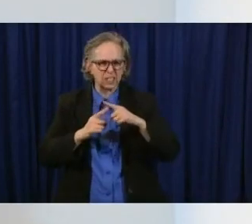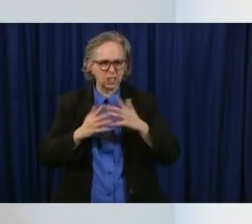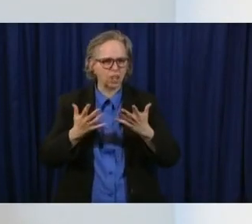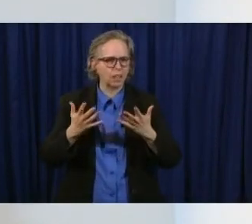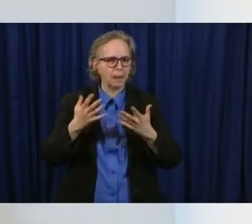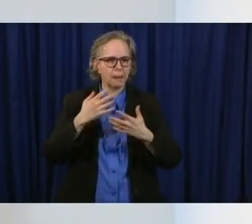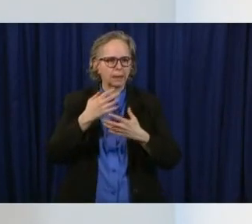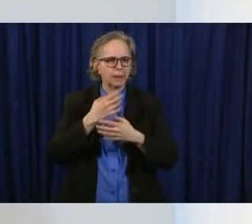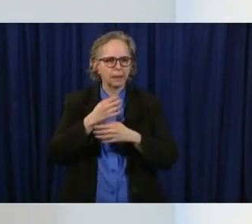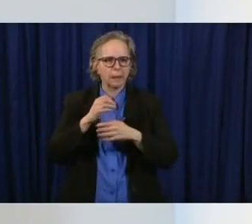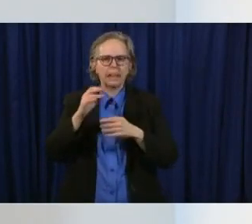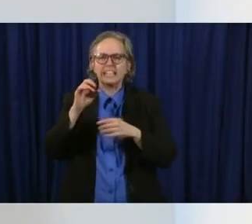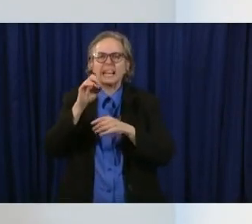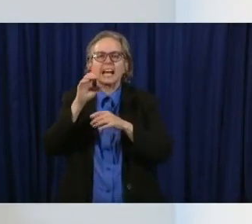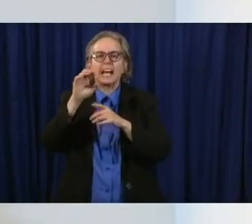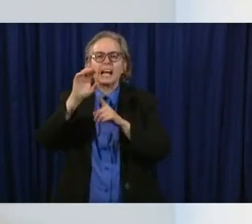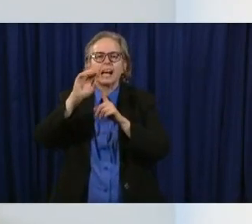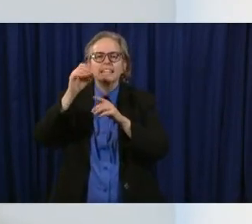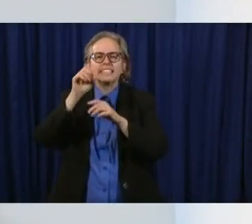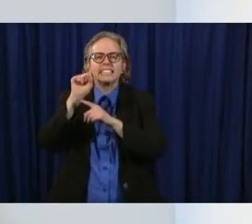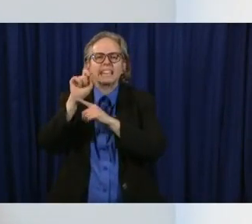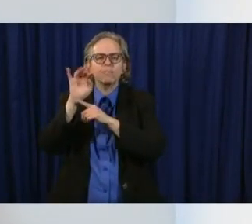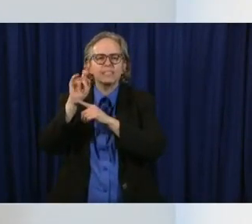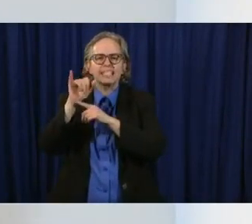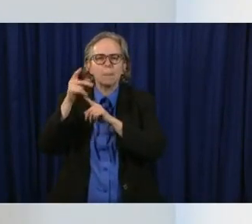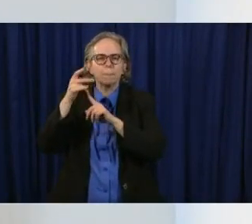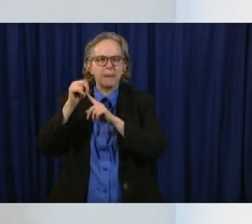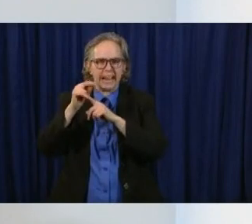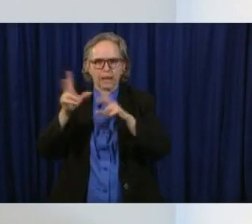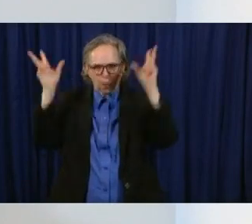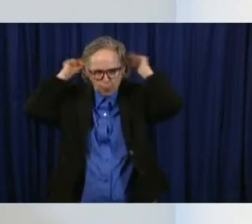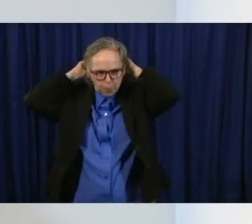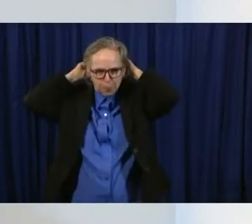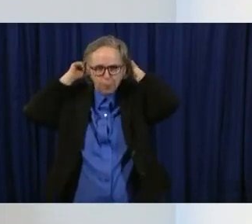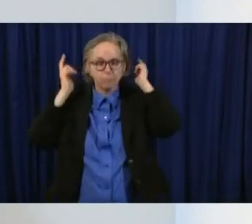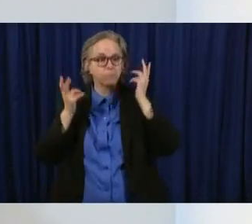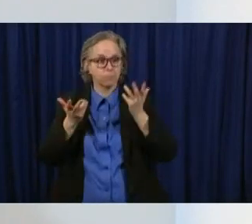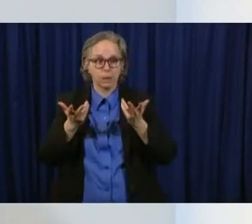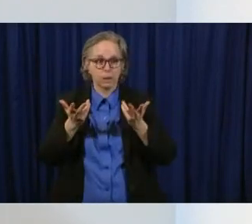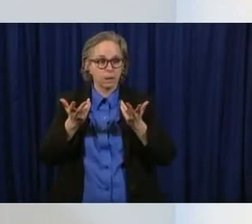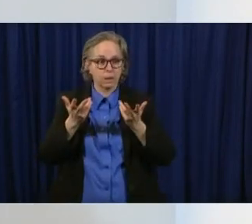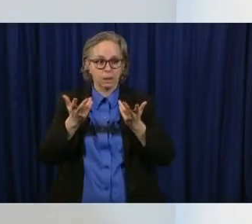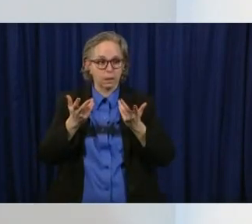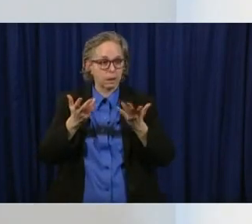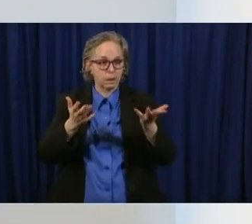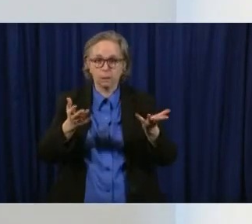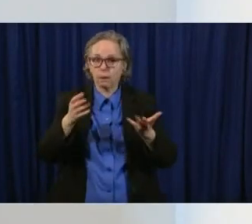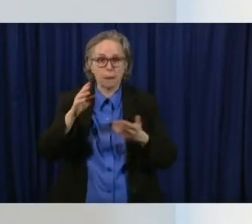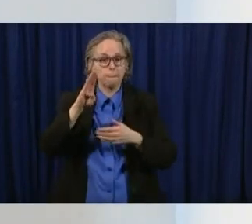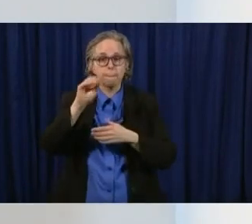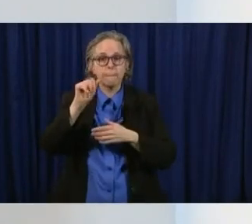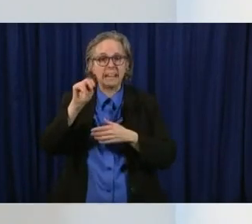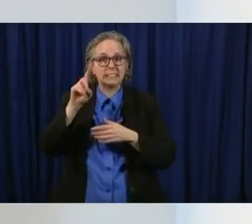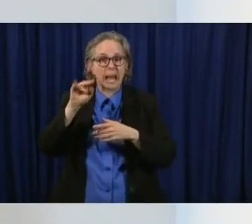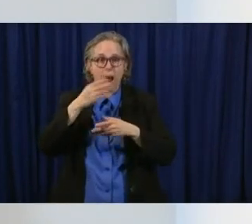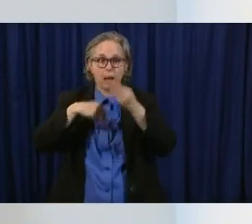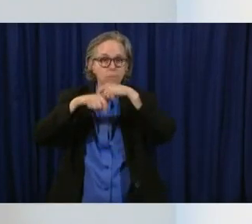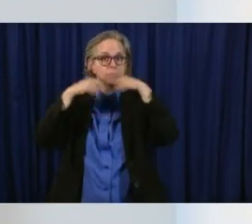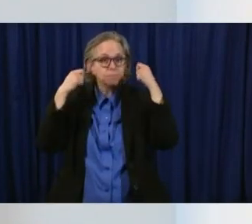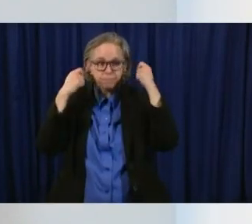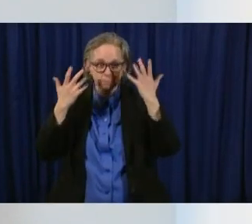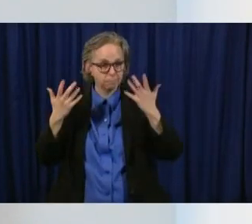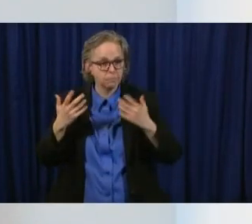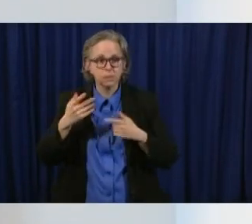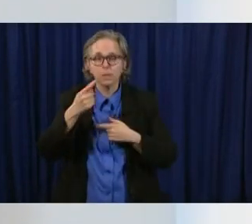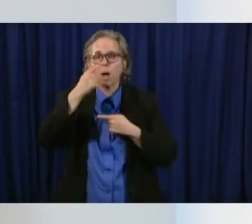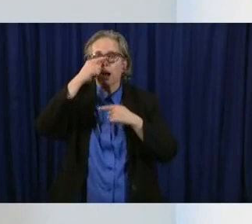something over my nose and over my mouth uh you can use a bandana it's really just something to cover your your nose and your mouth is what